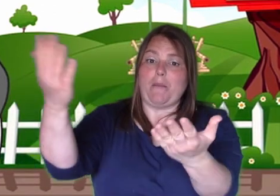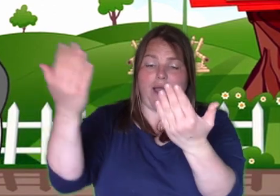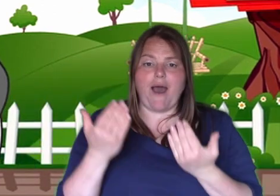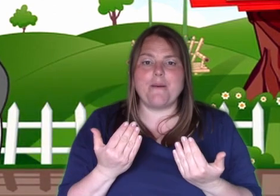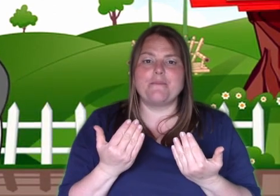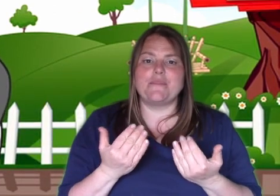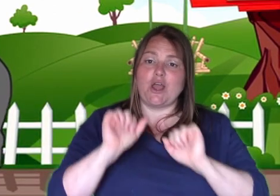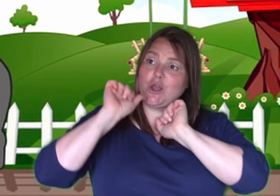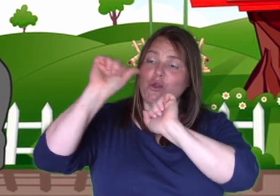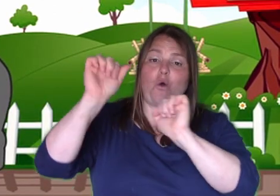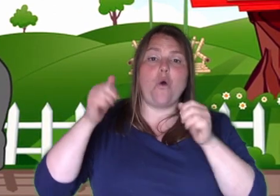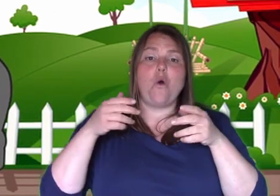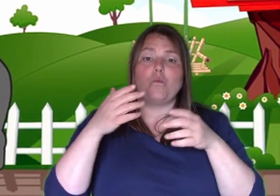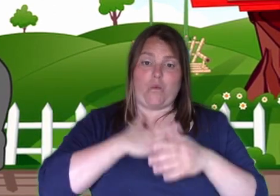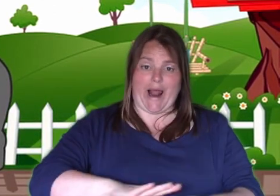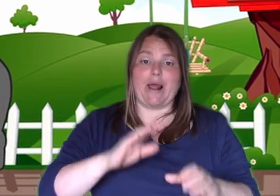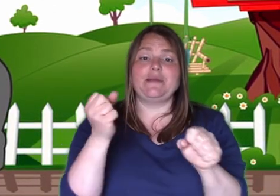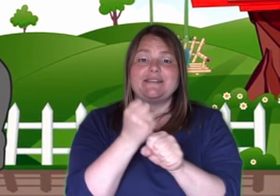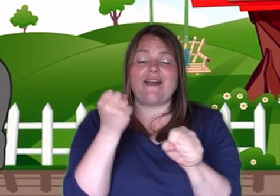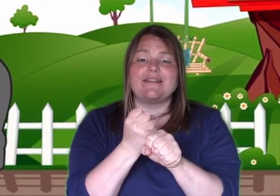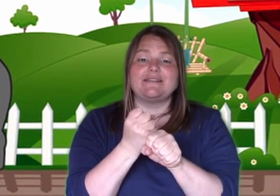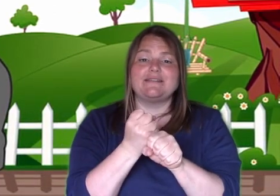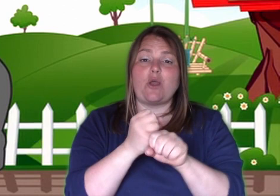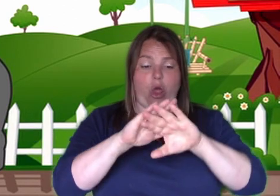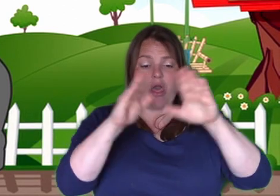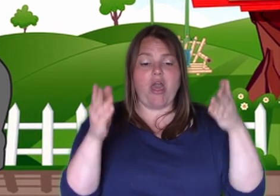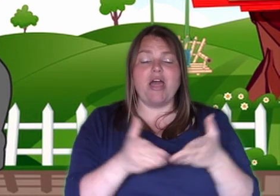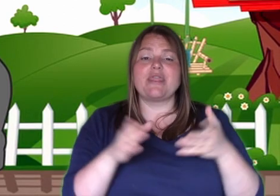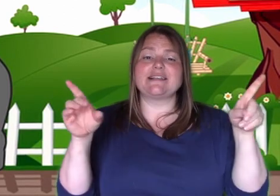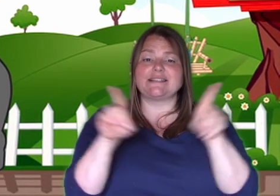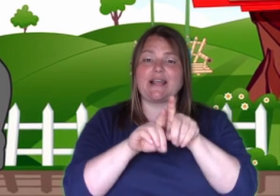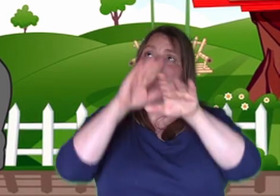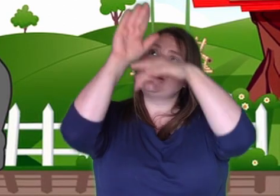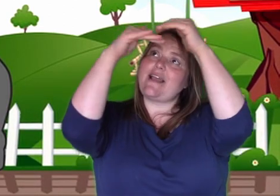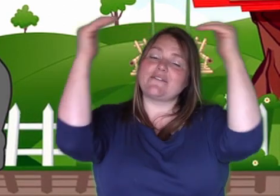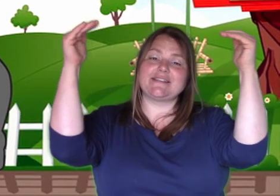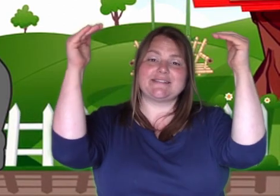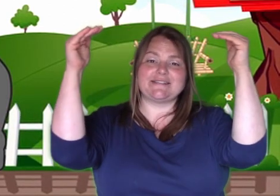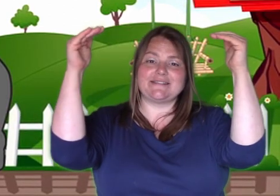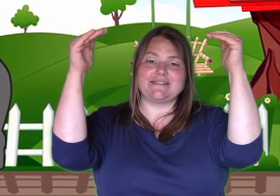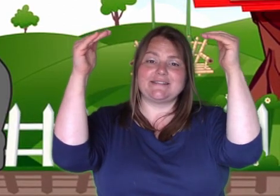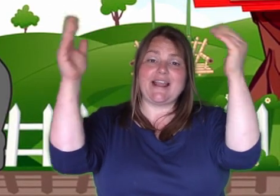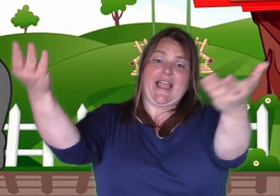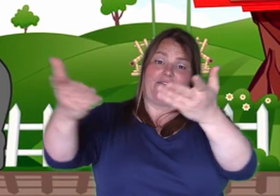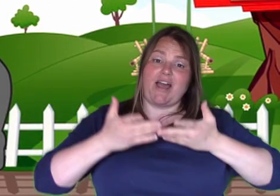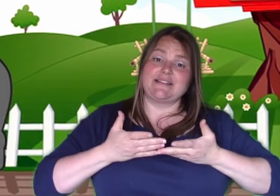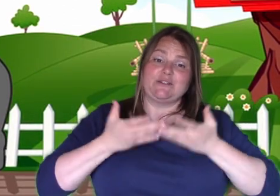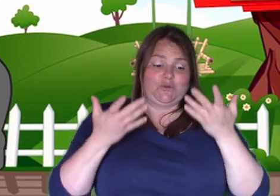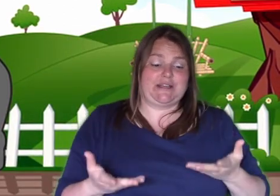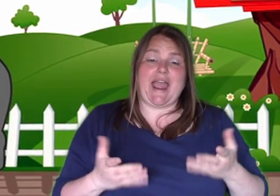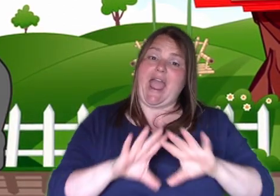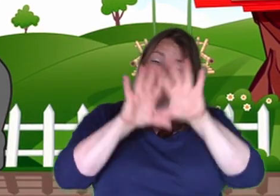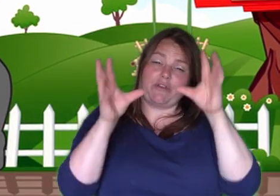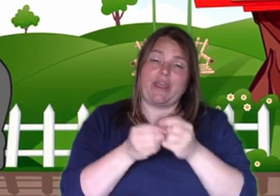your will be done on earth as in heaven. Give us today